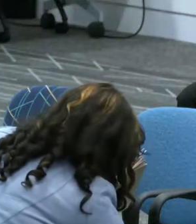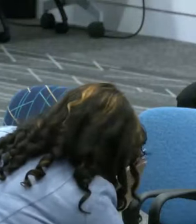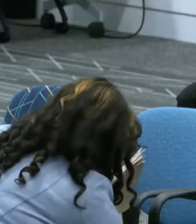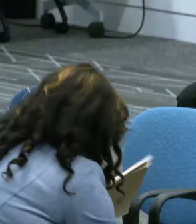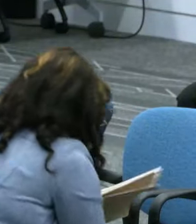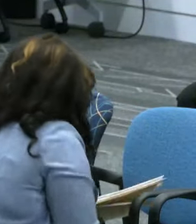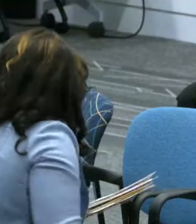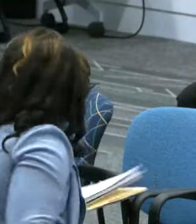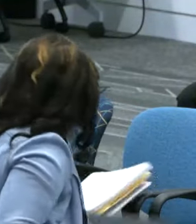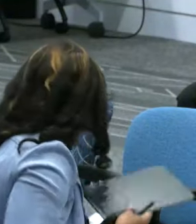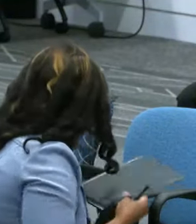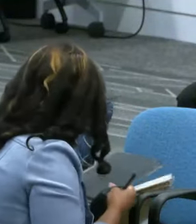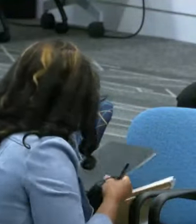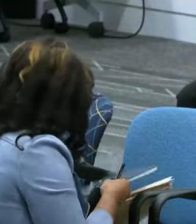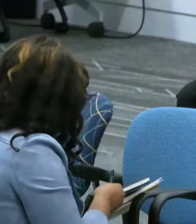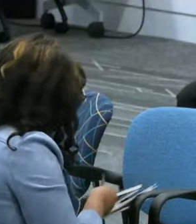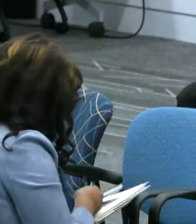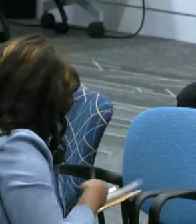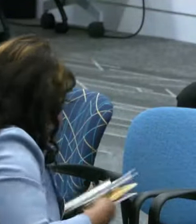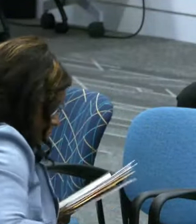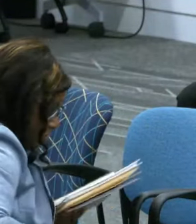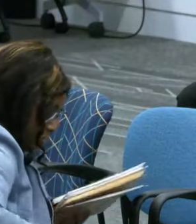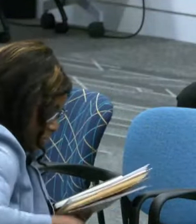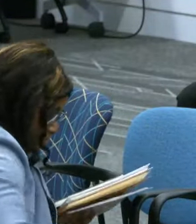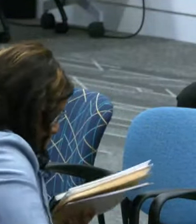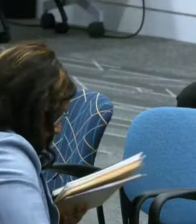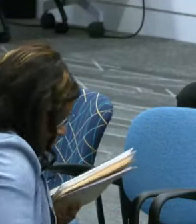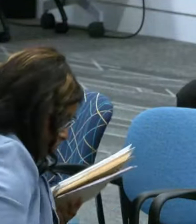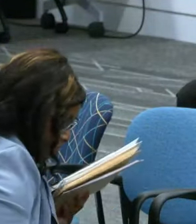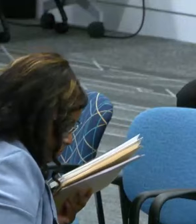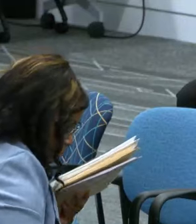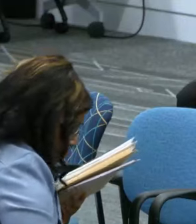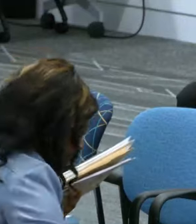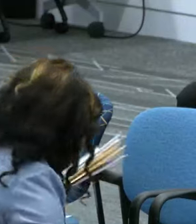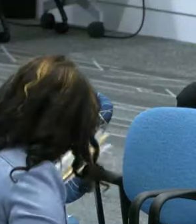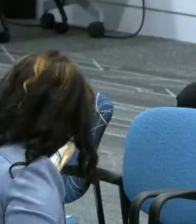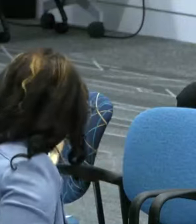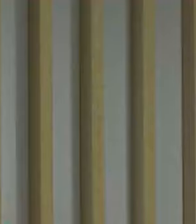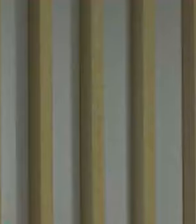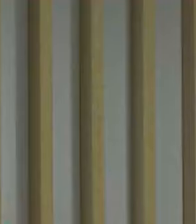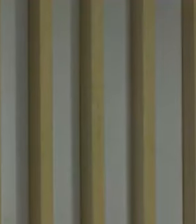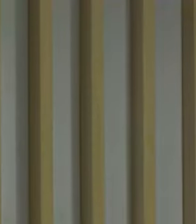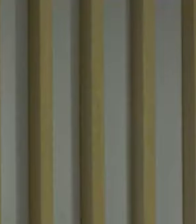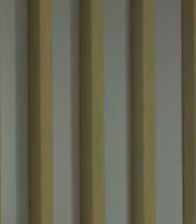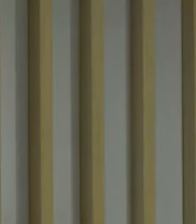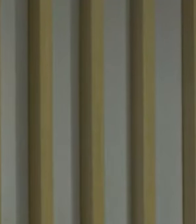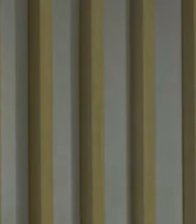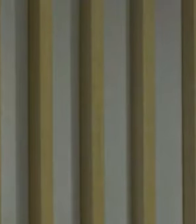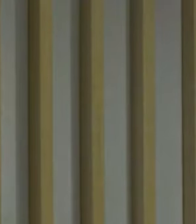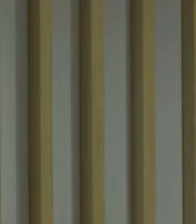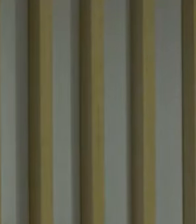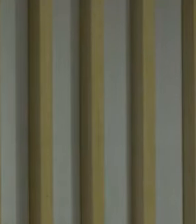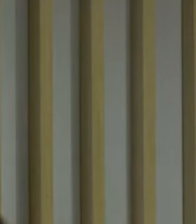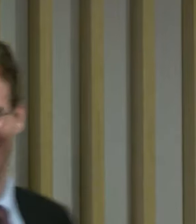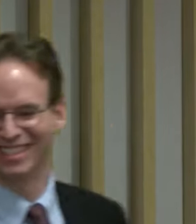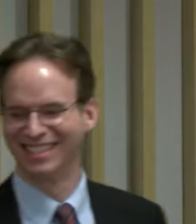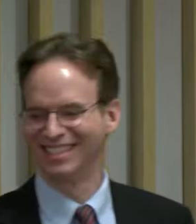Good afternoon. I'd just like to know what changed from the draft to the final version. I was anticipating that question.